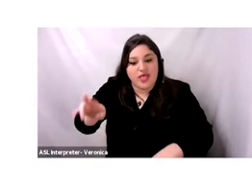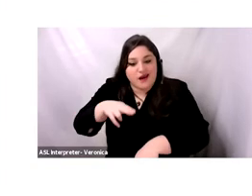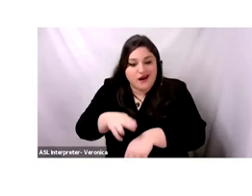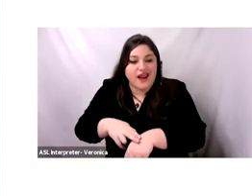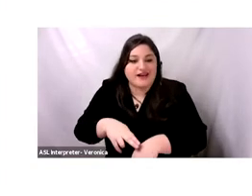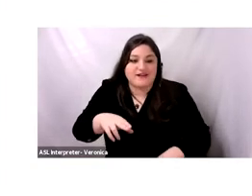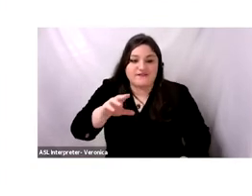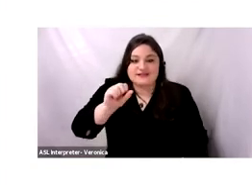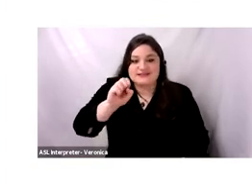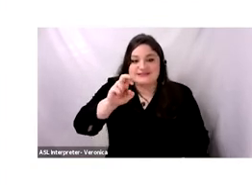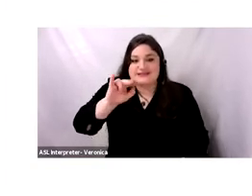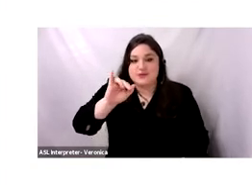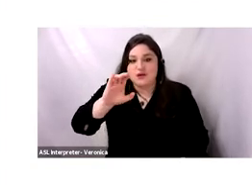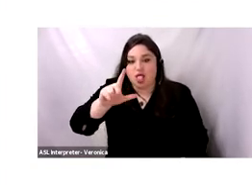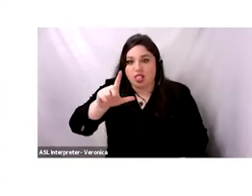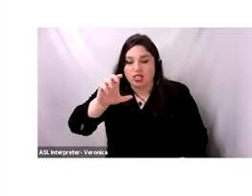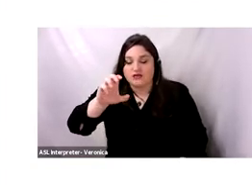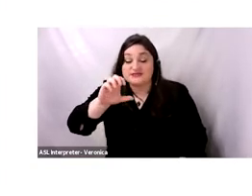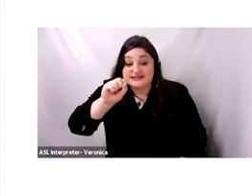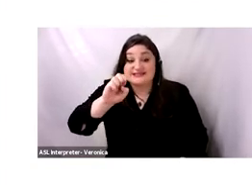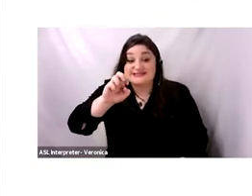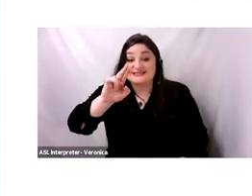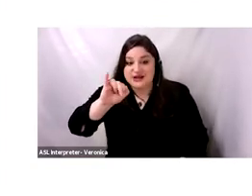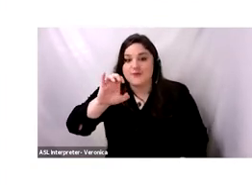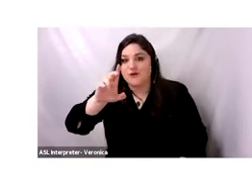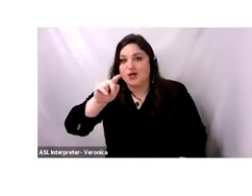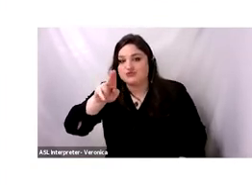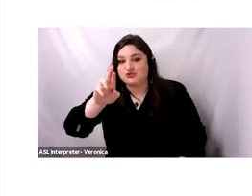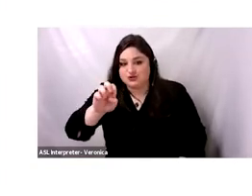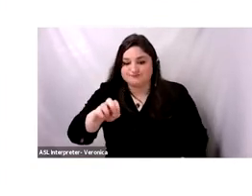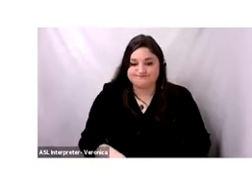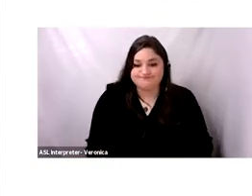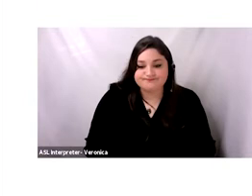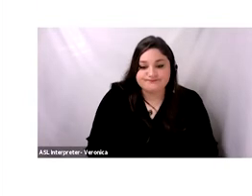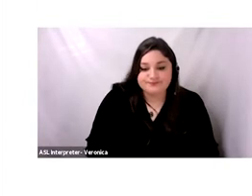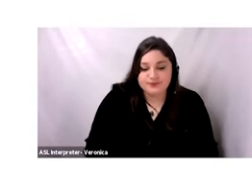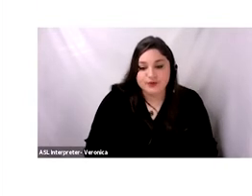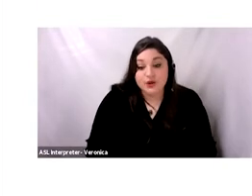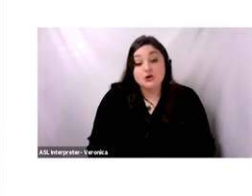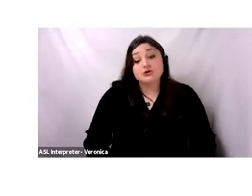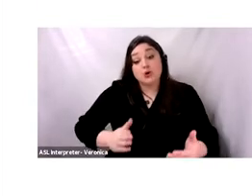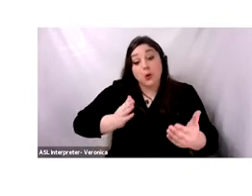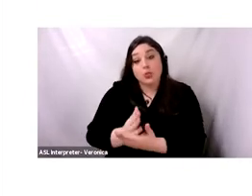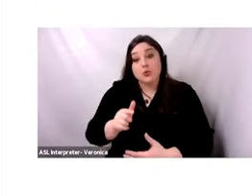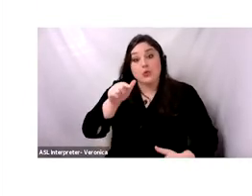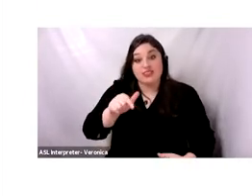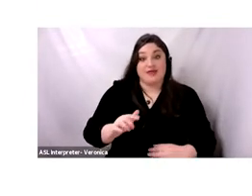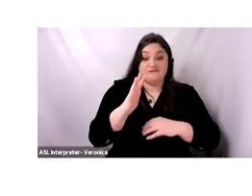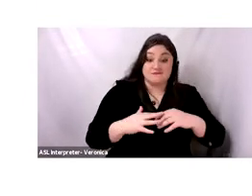colonial interest in sericulture destroyed the indigenous agriculture in Mount Lebanon.